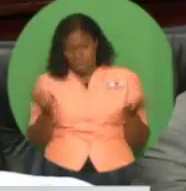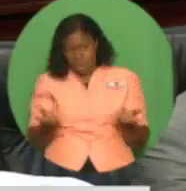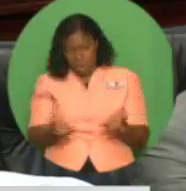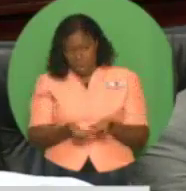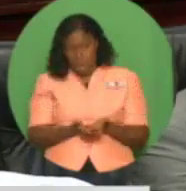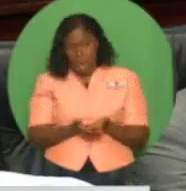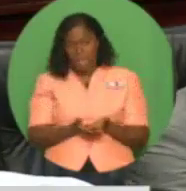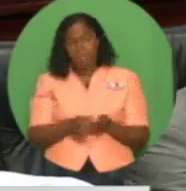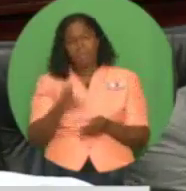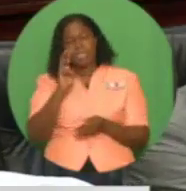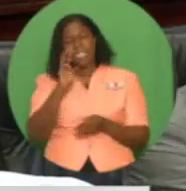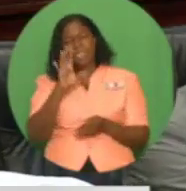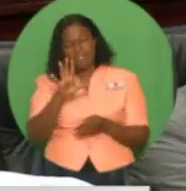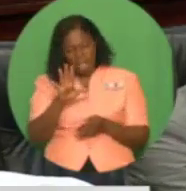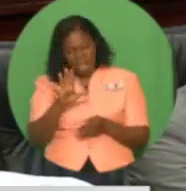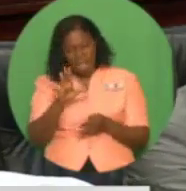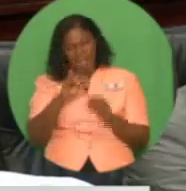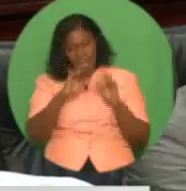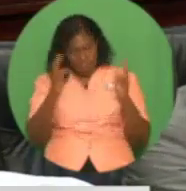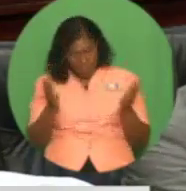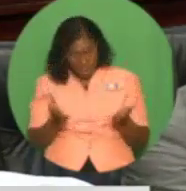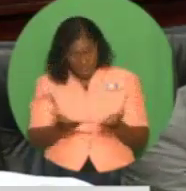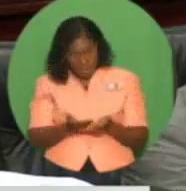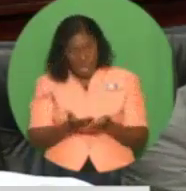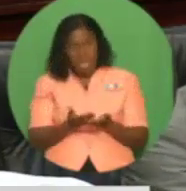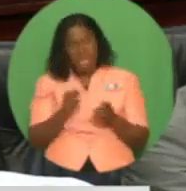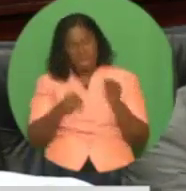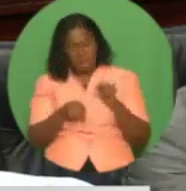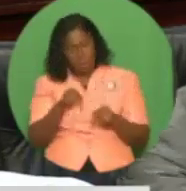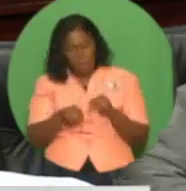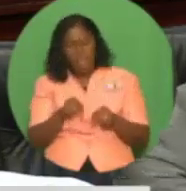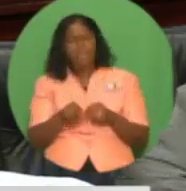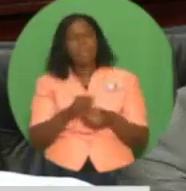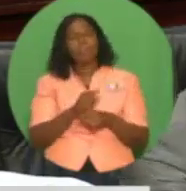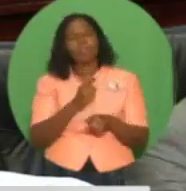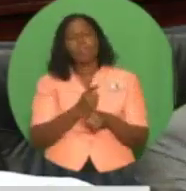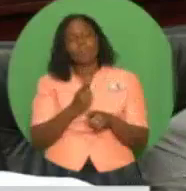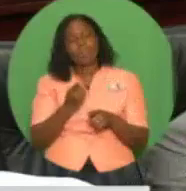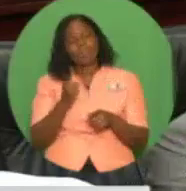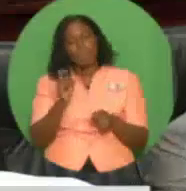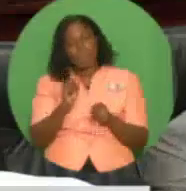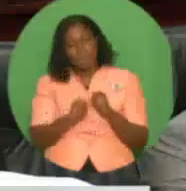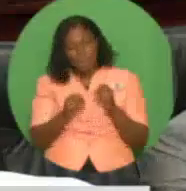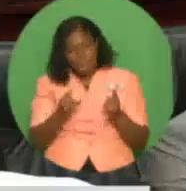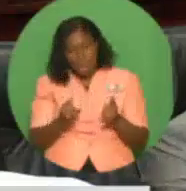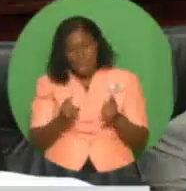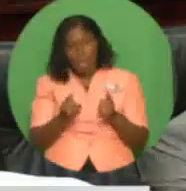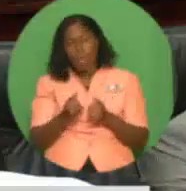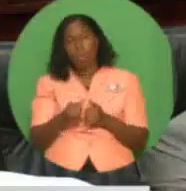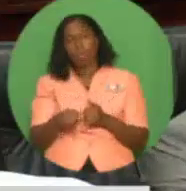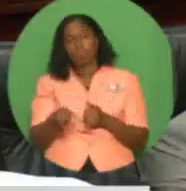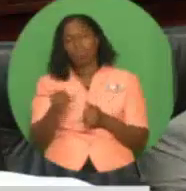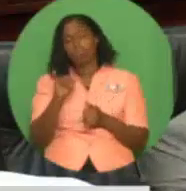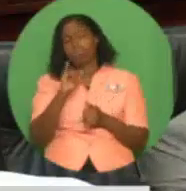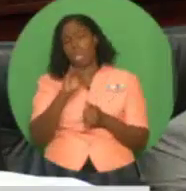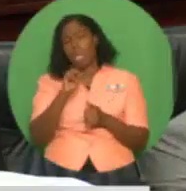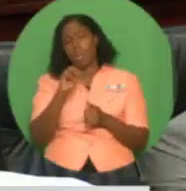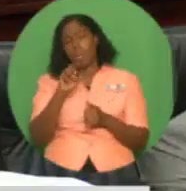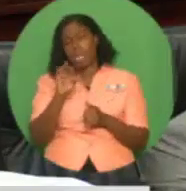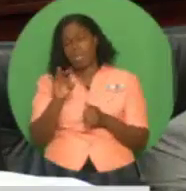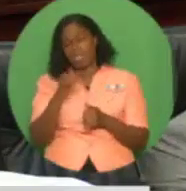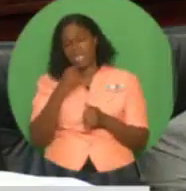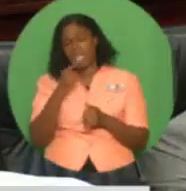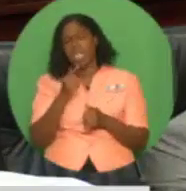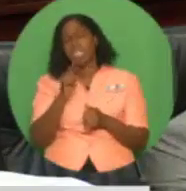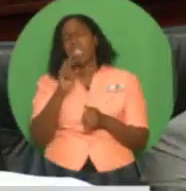oil price is below the International Monetary Fund oil price forecast of U.S. $70 per barrel,